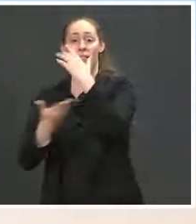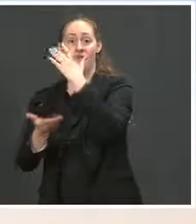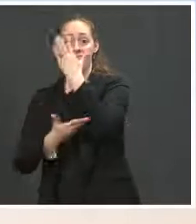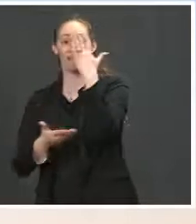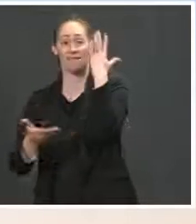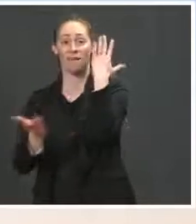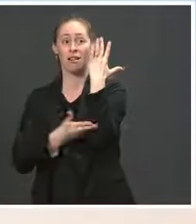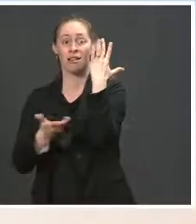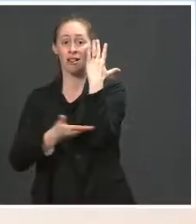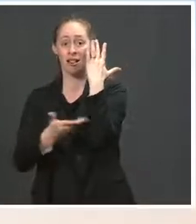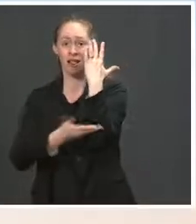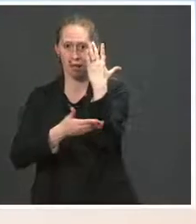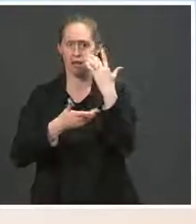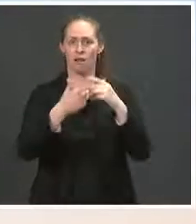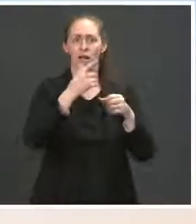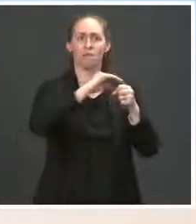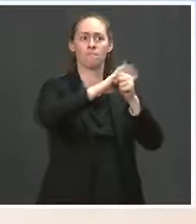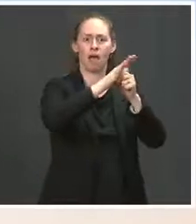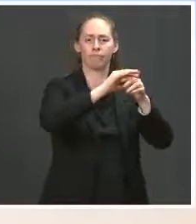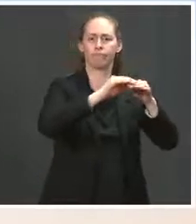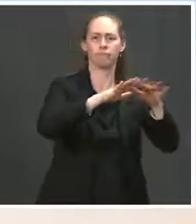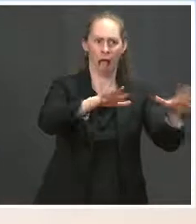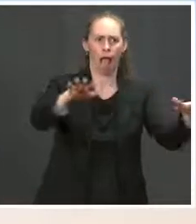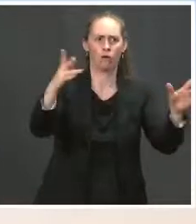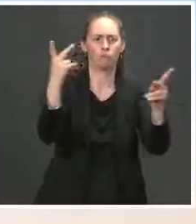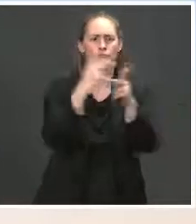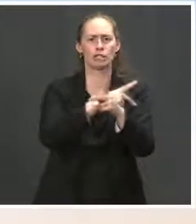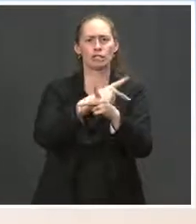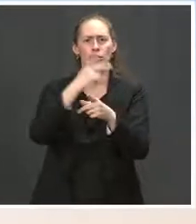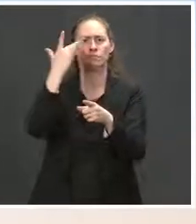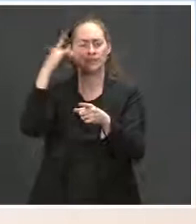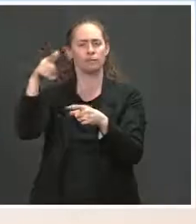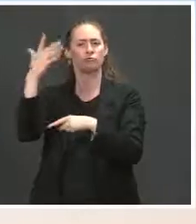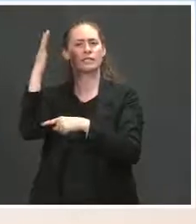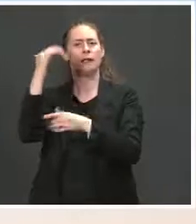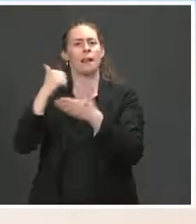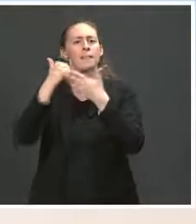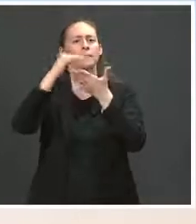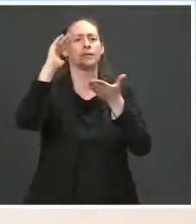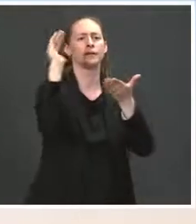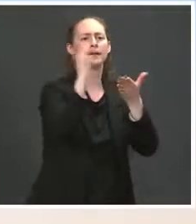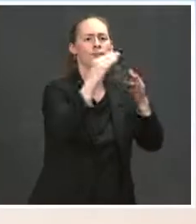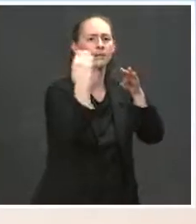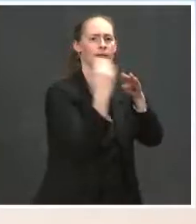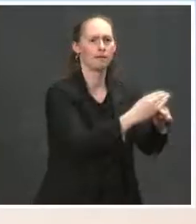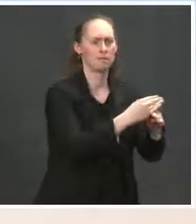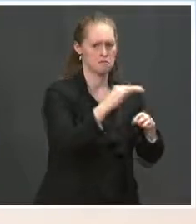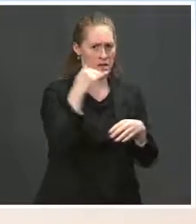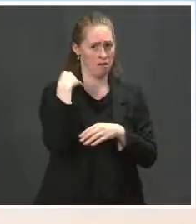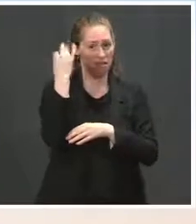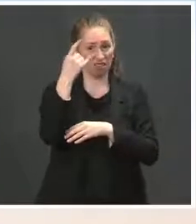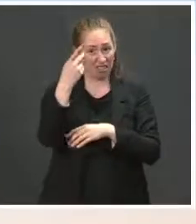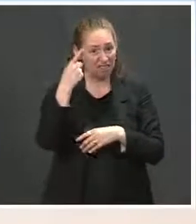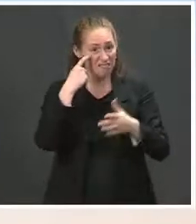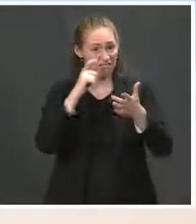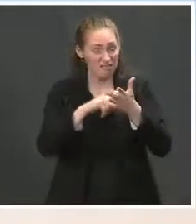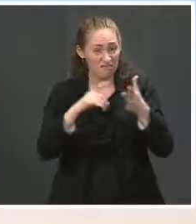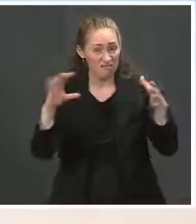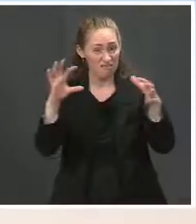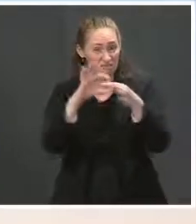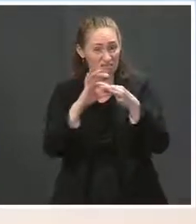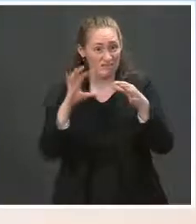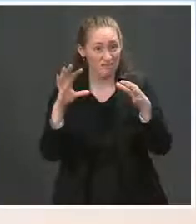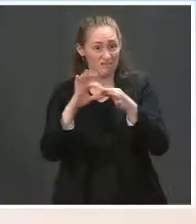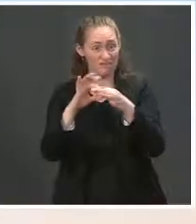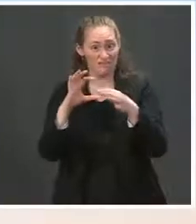future pandemics emerging from areas experiencing high deforestation like the Amazon? Ms. Well, certainly addressing